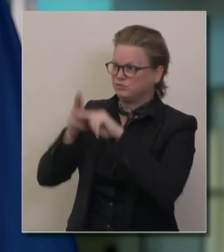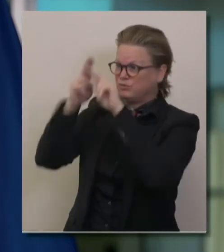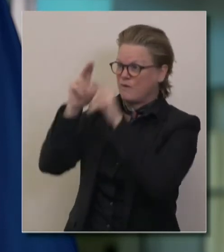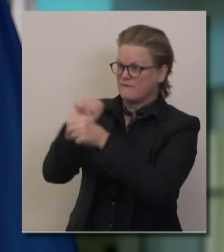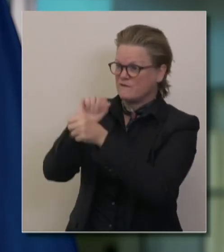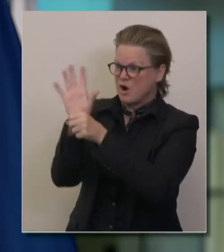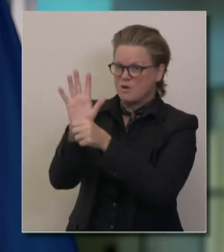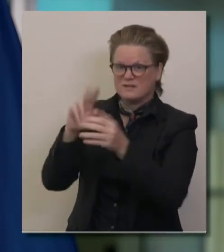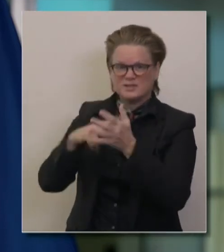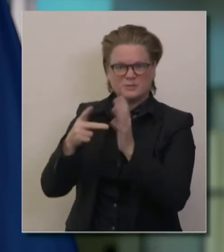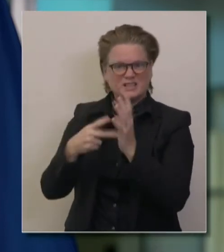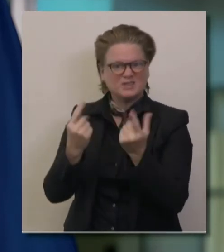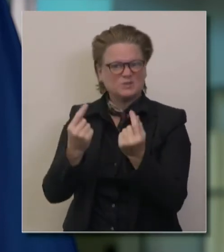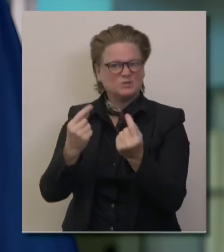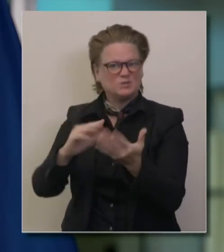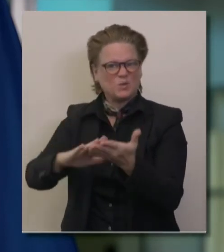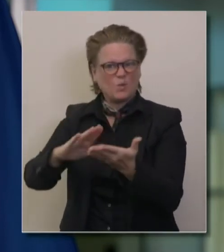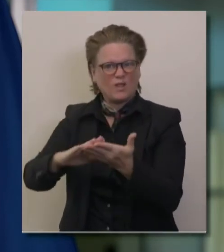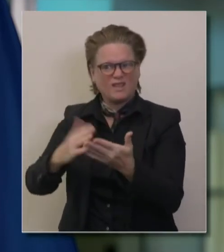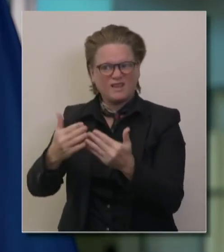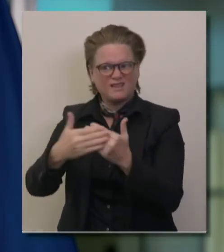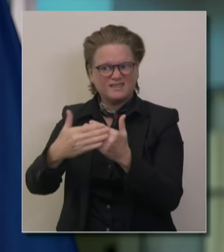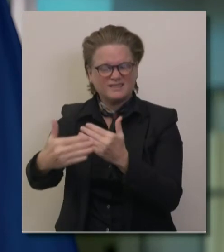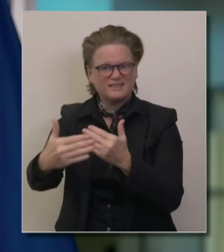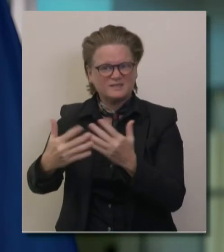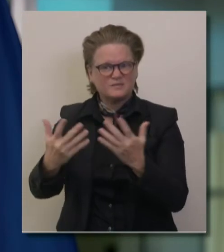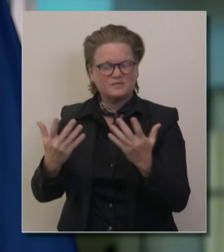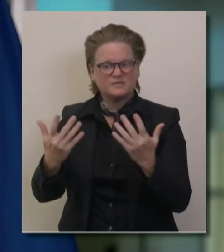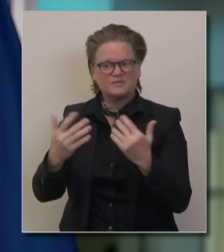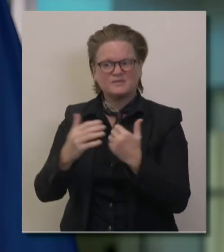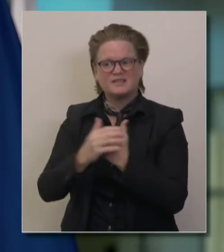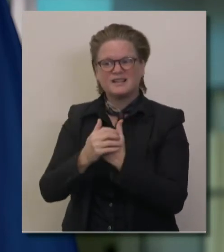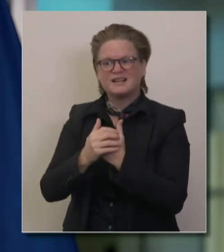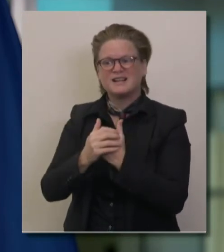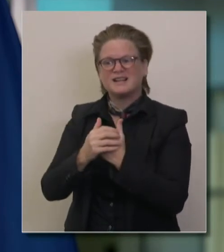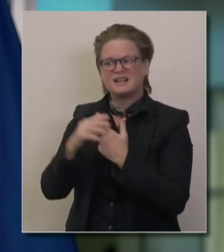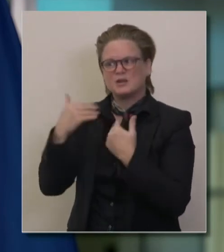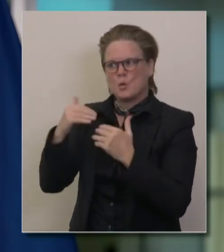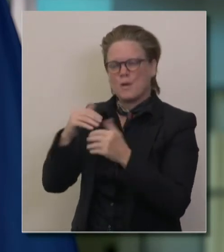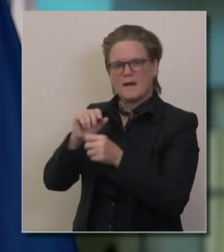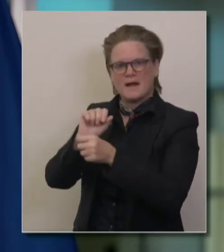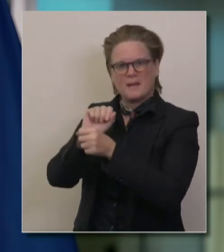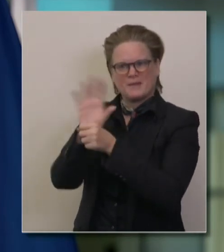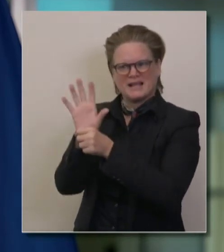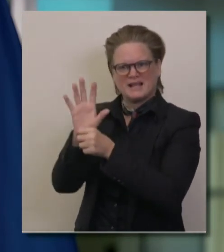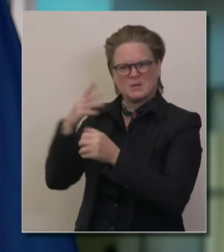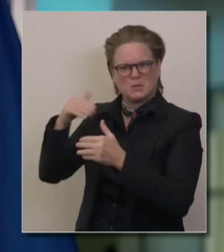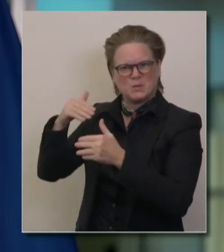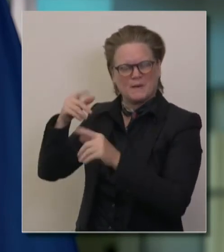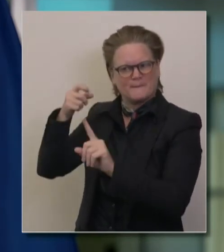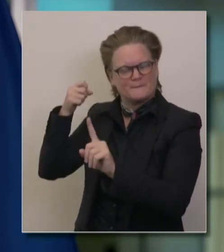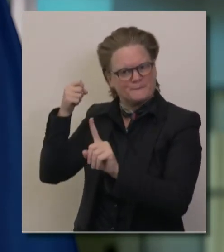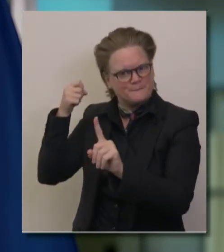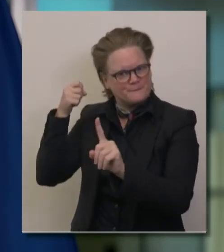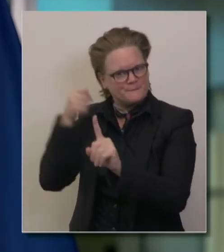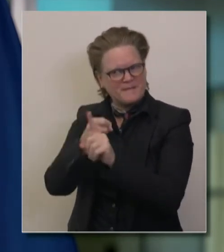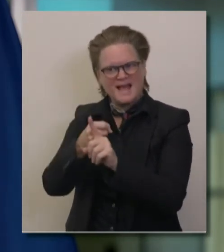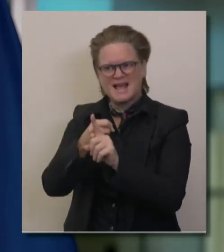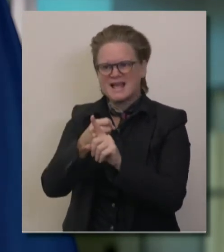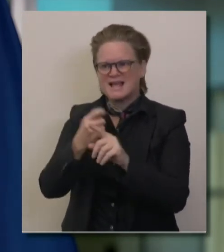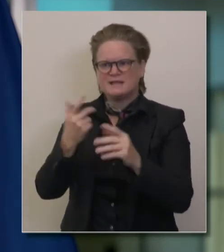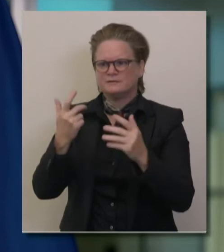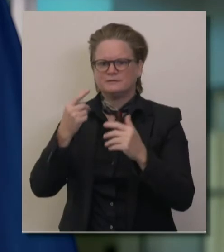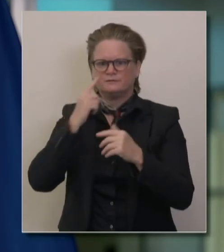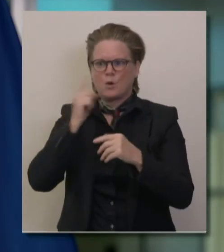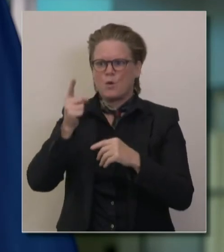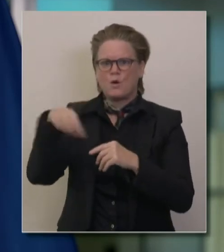pandemic has exacerbated school inequity with low income families having some of the worst access to education. Uh, a lot of people are wondering